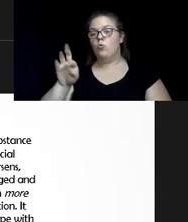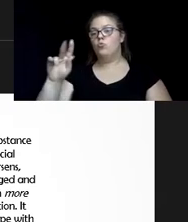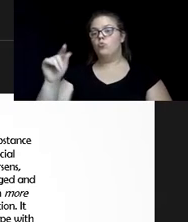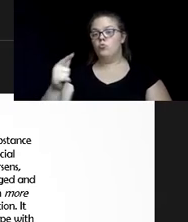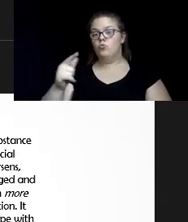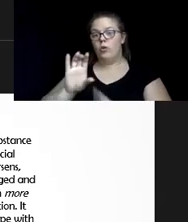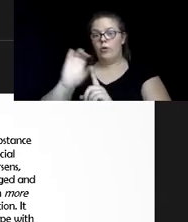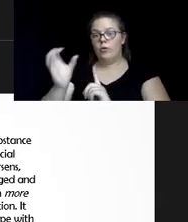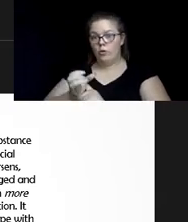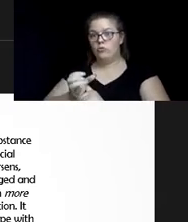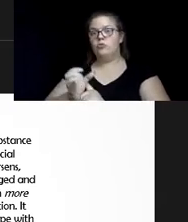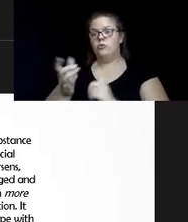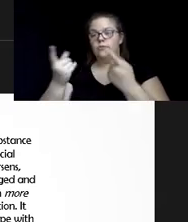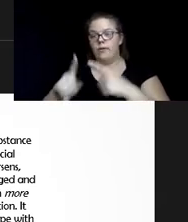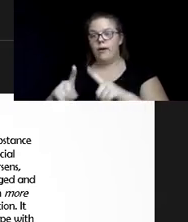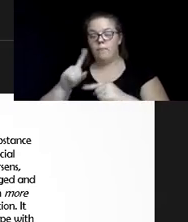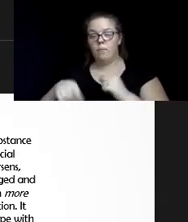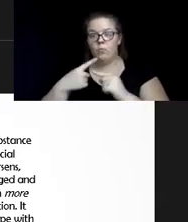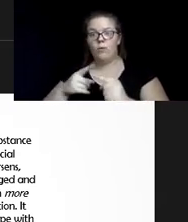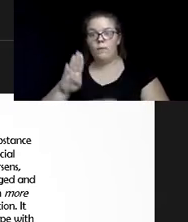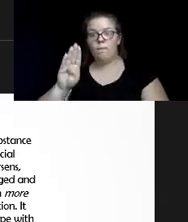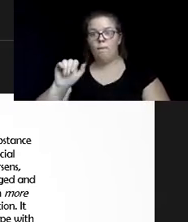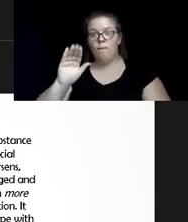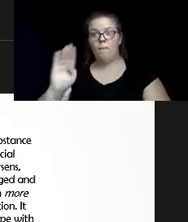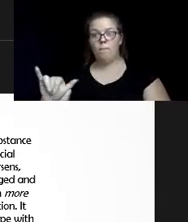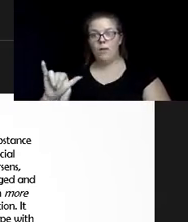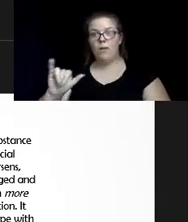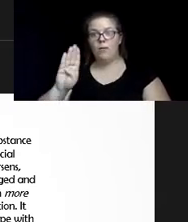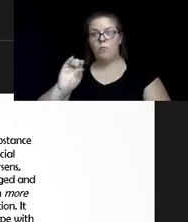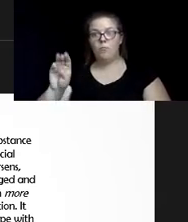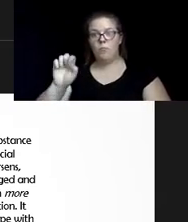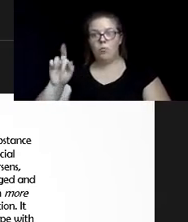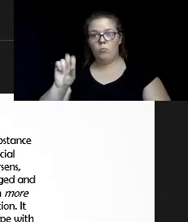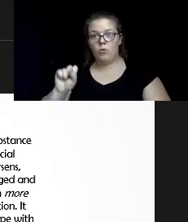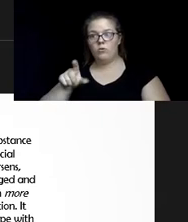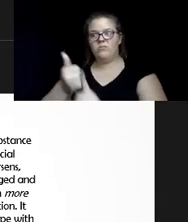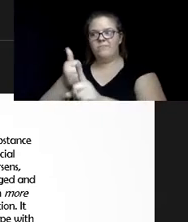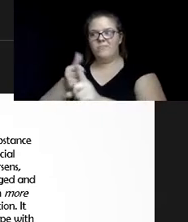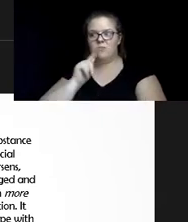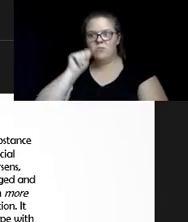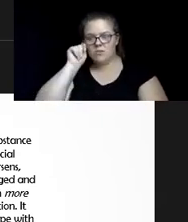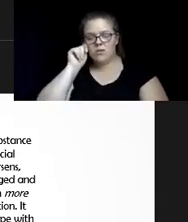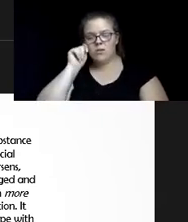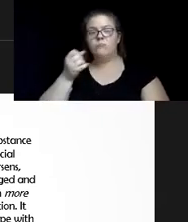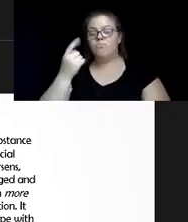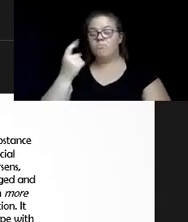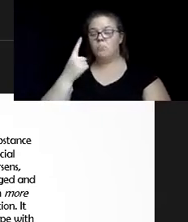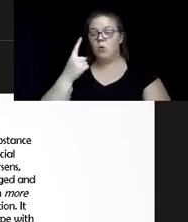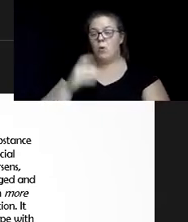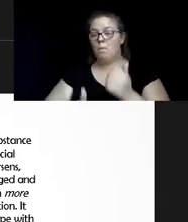boomers were teenagers. And if you understand anything about addiction, most onset of addiction starts when people were teenagers.